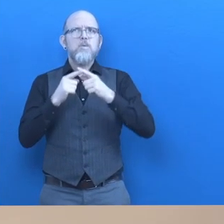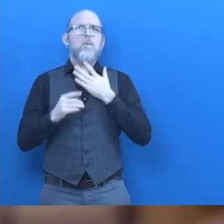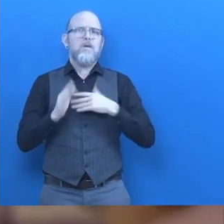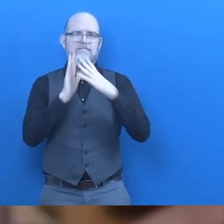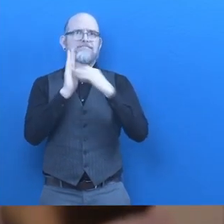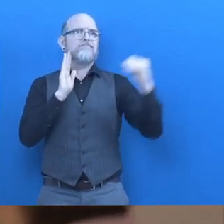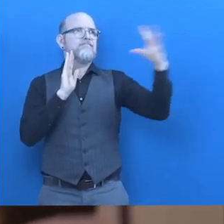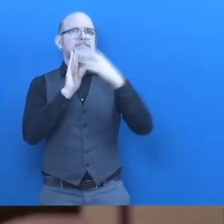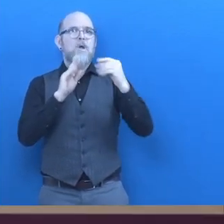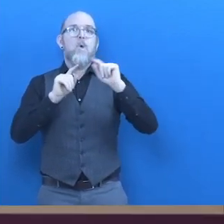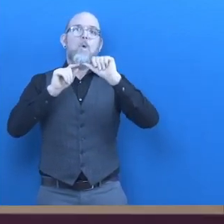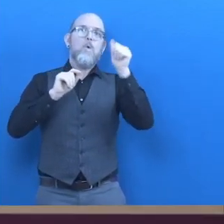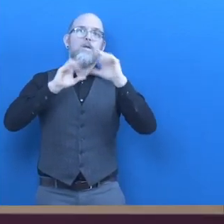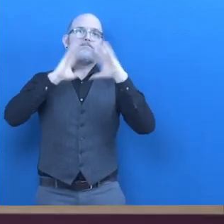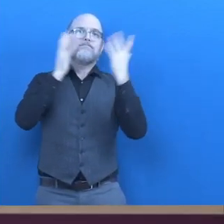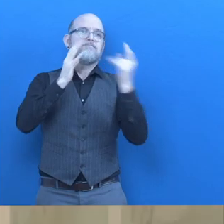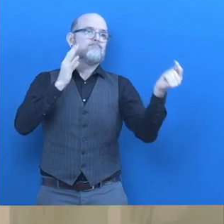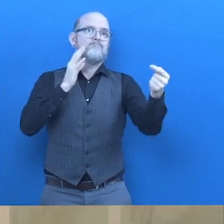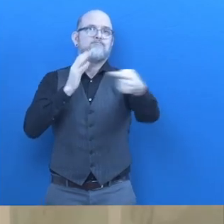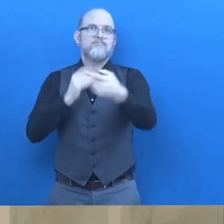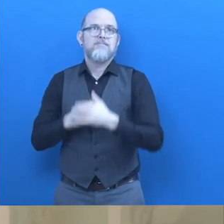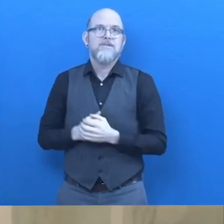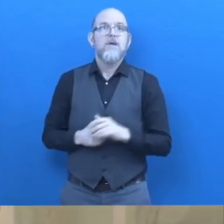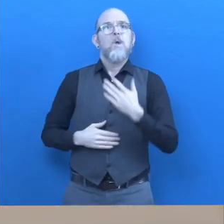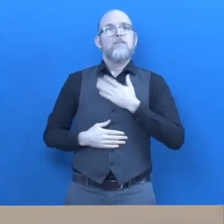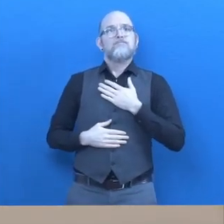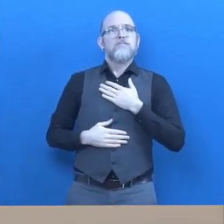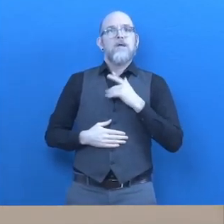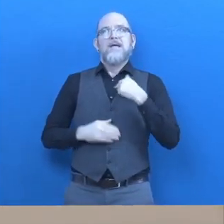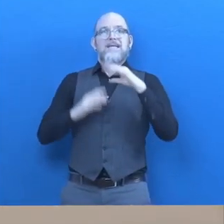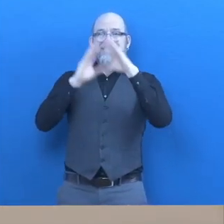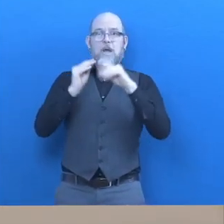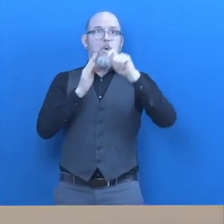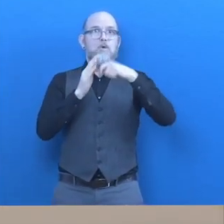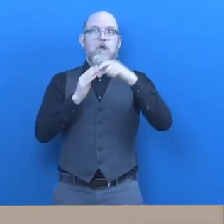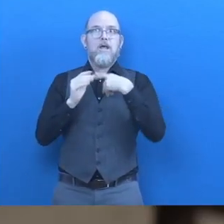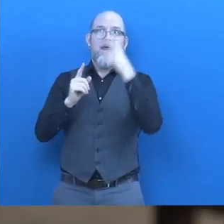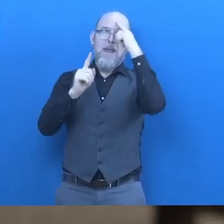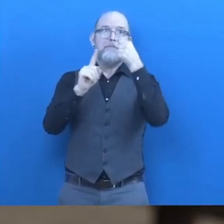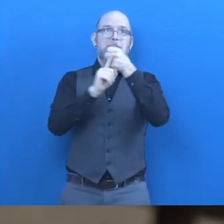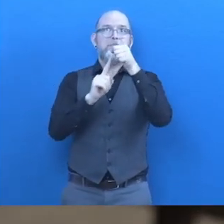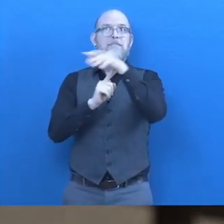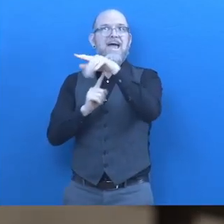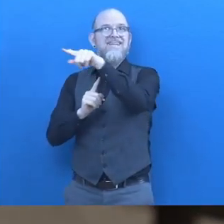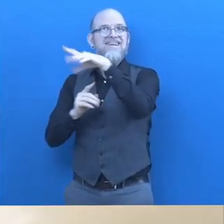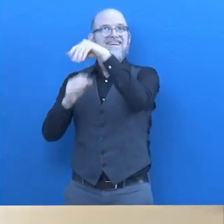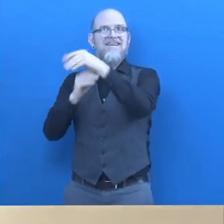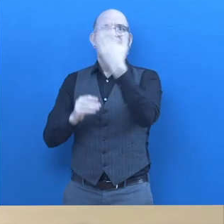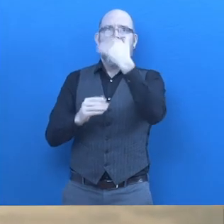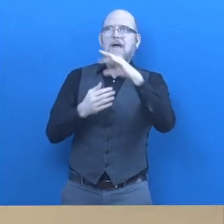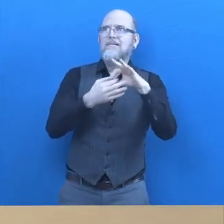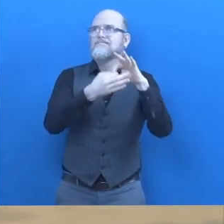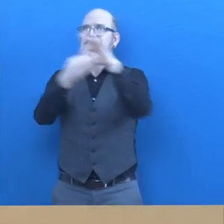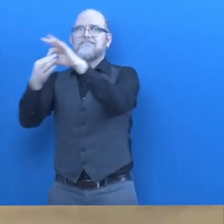of the world. We are a part of the Zero Project Impact Transfer that is helping us to understand better how